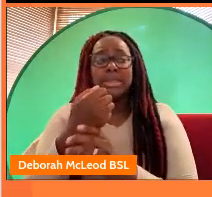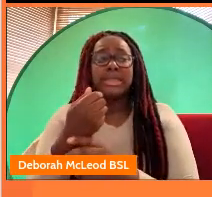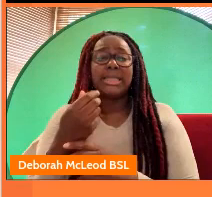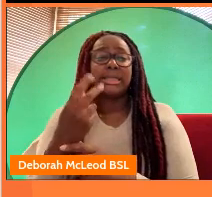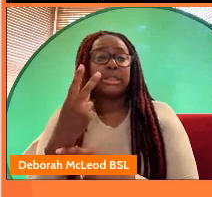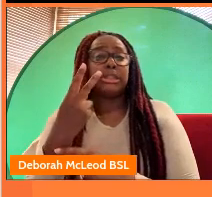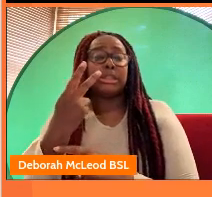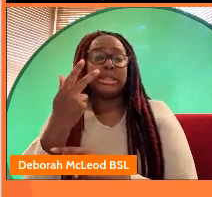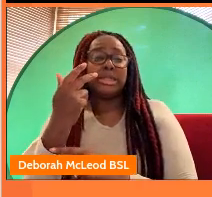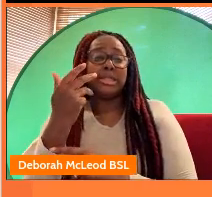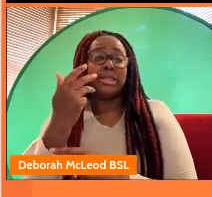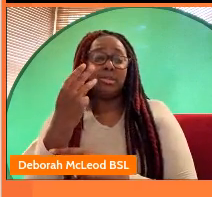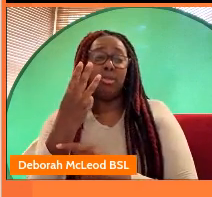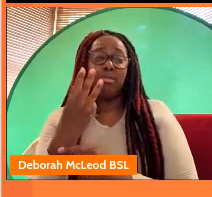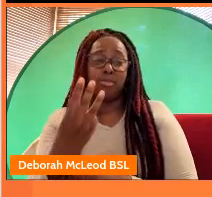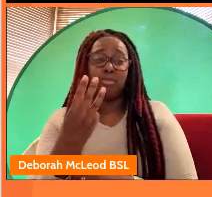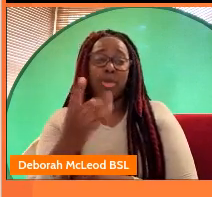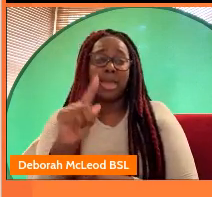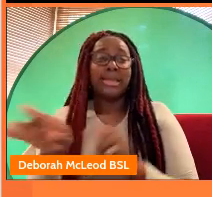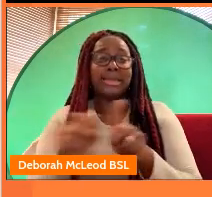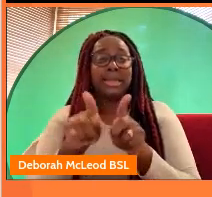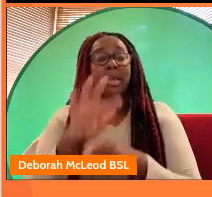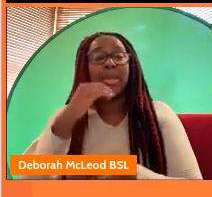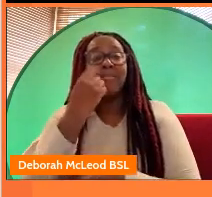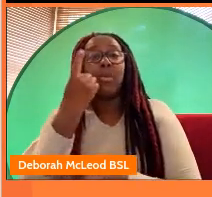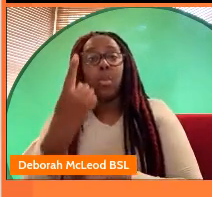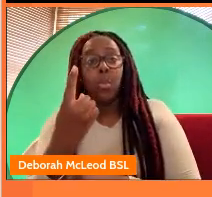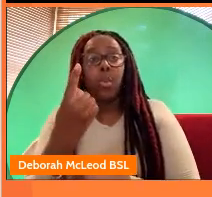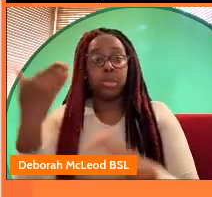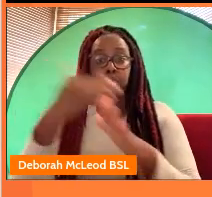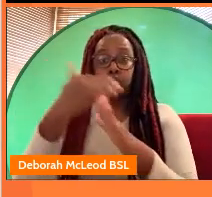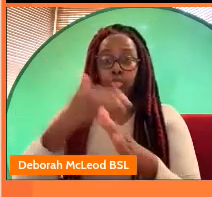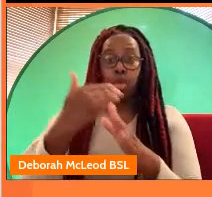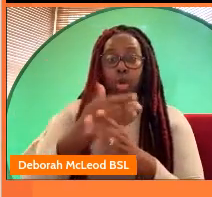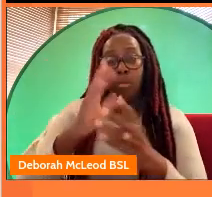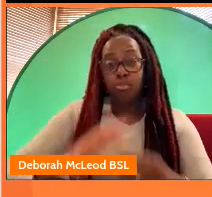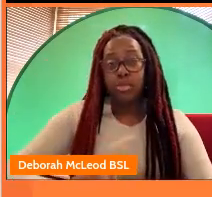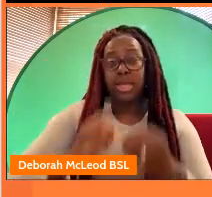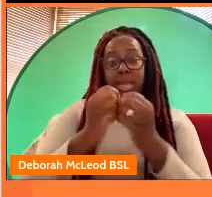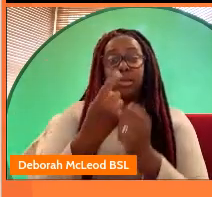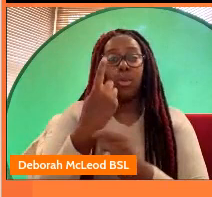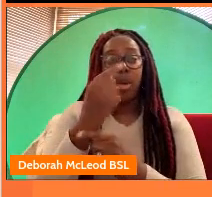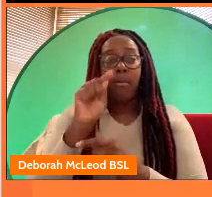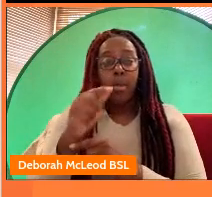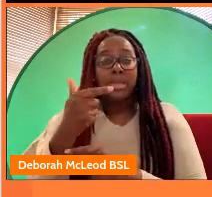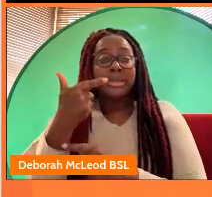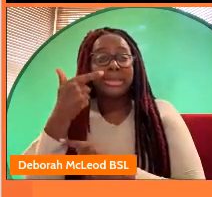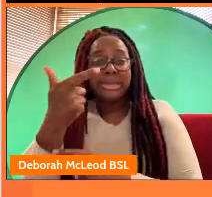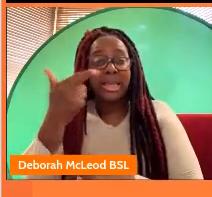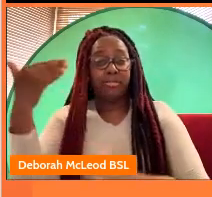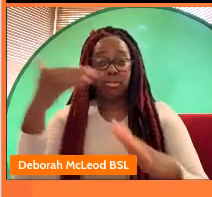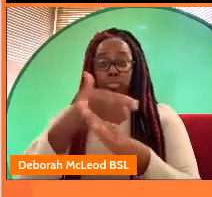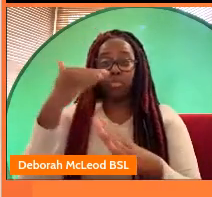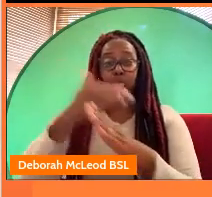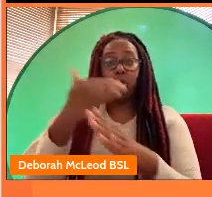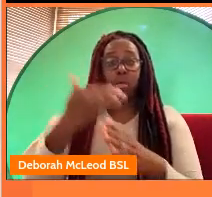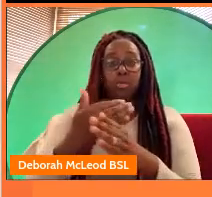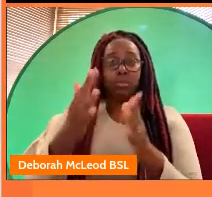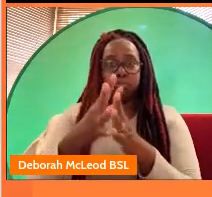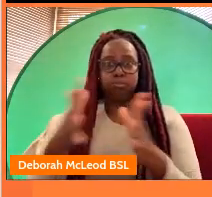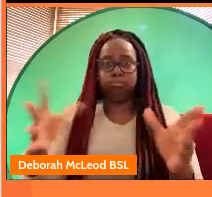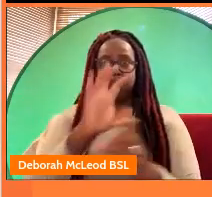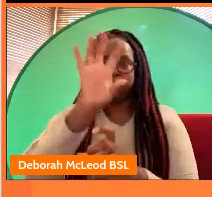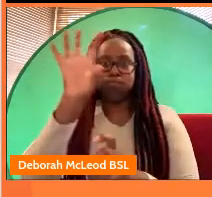economy and for every one job directly created by the bbc a further 1.7 jobs are created in the wider economy